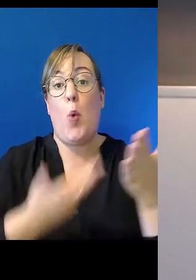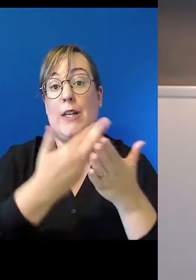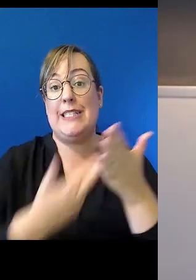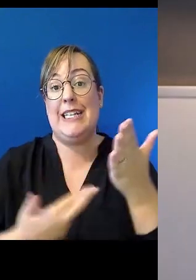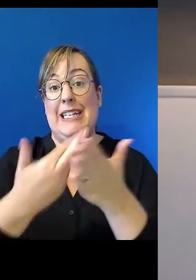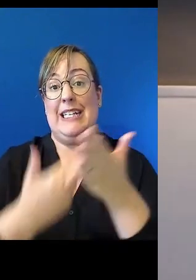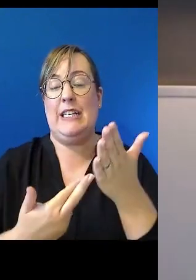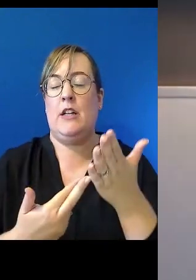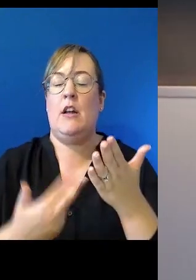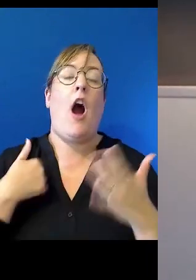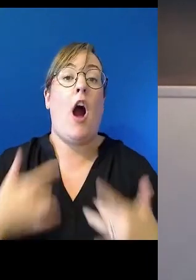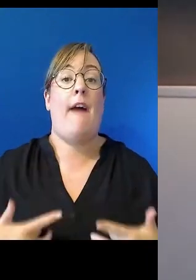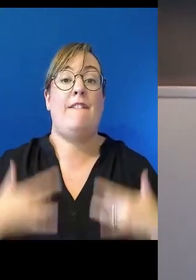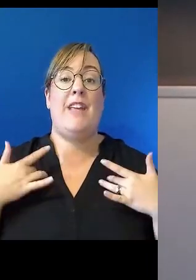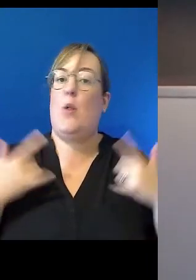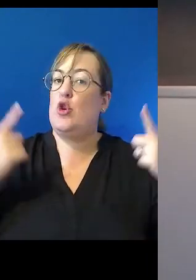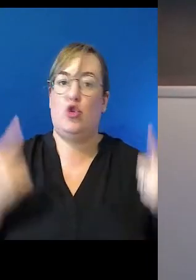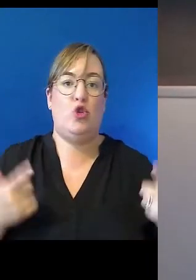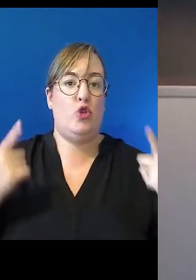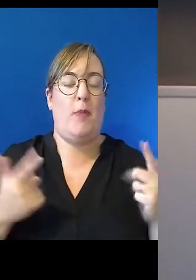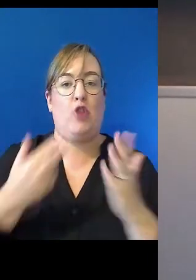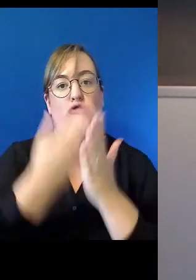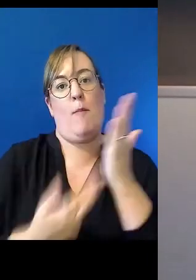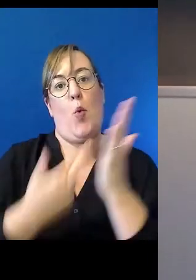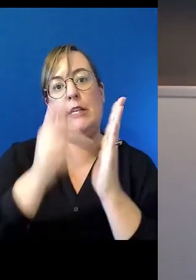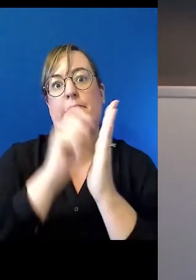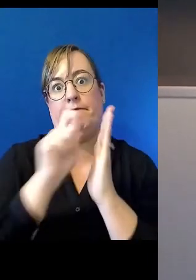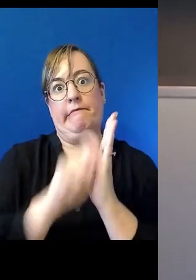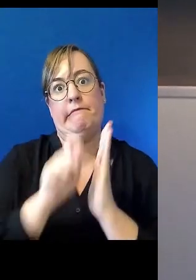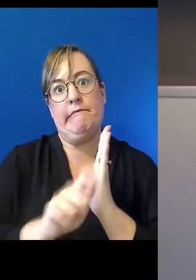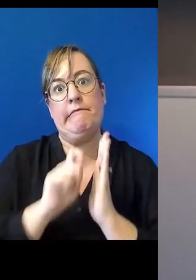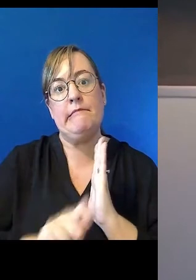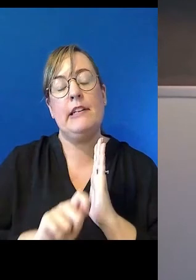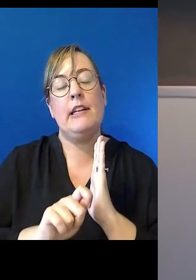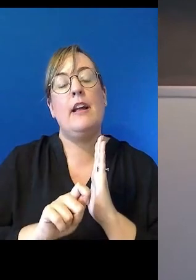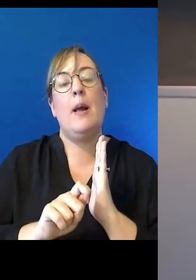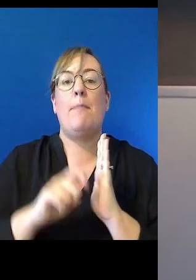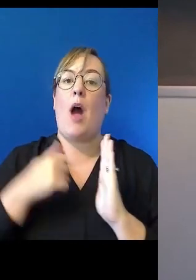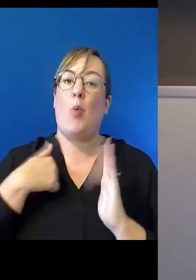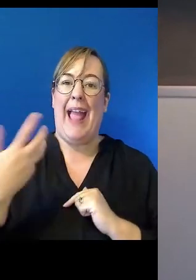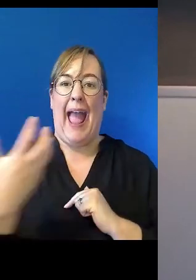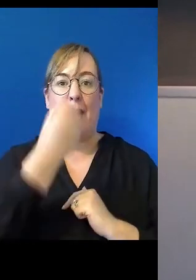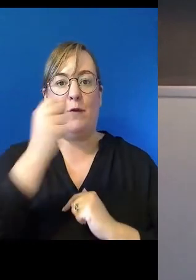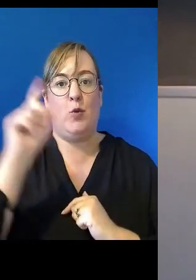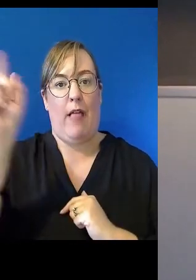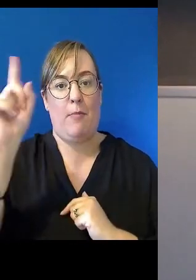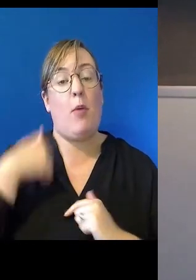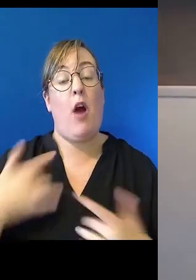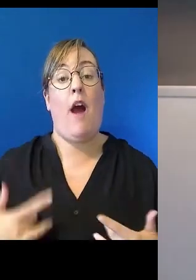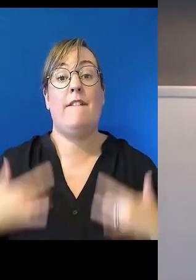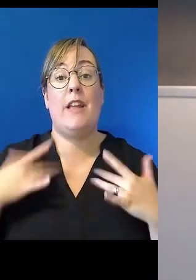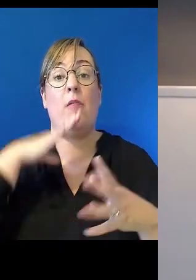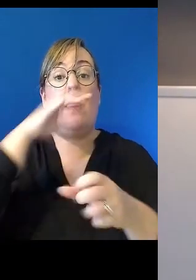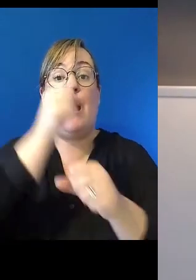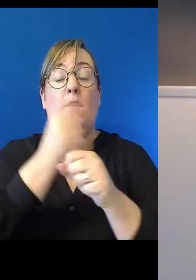onerous and need to be streamlined, is undertaken. But I think that the government can really reform